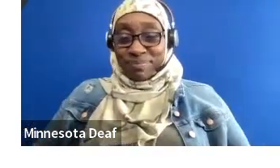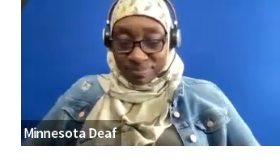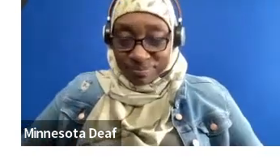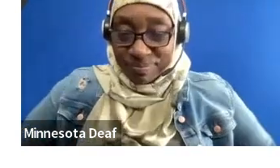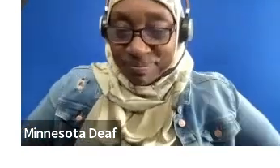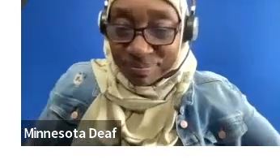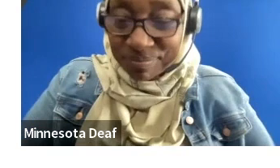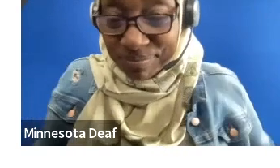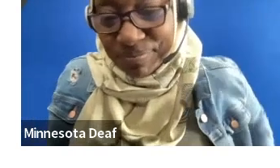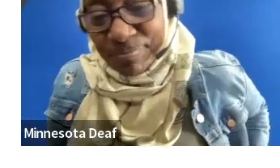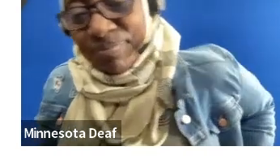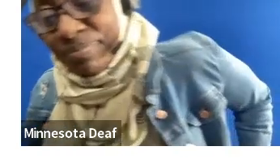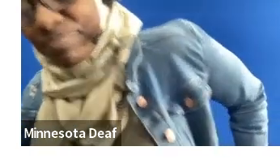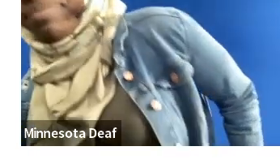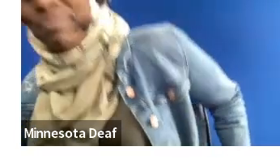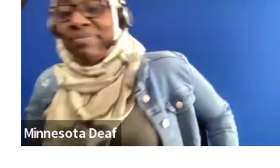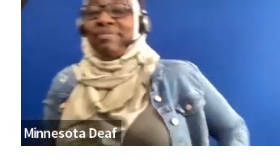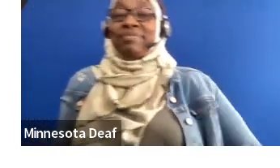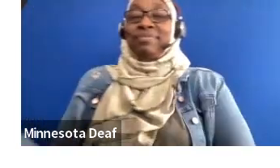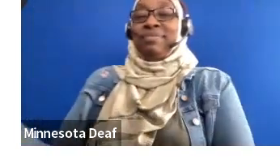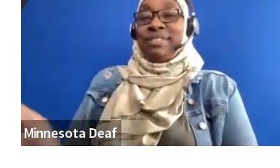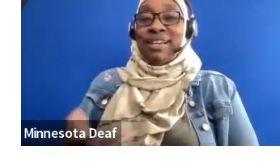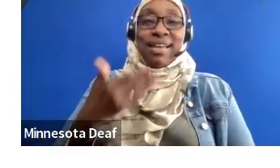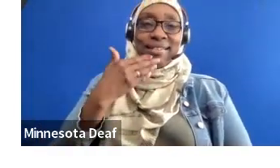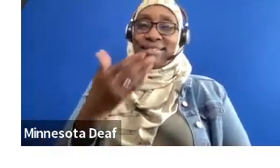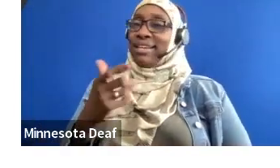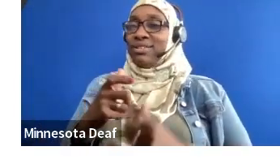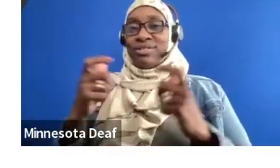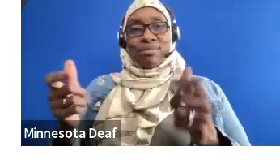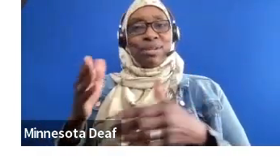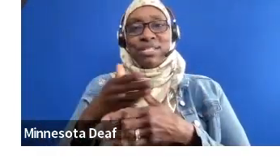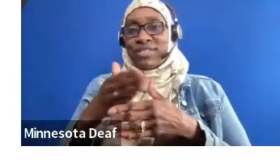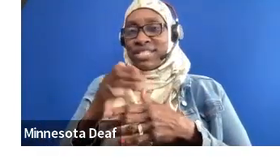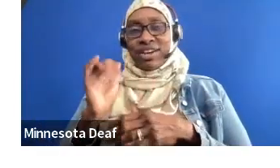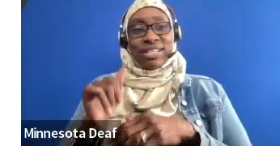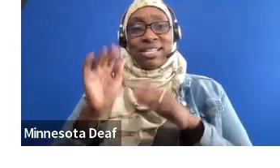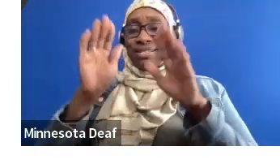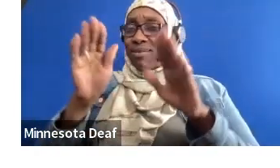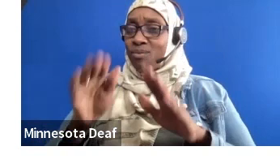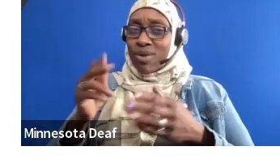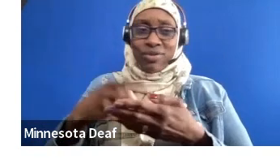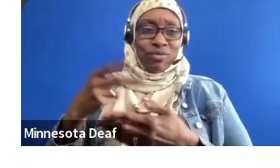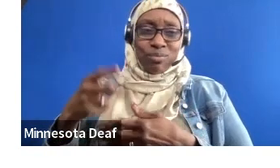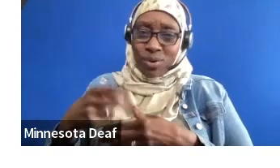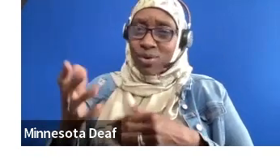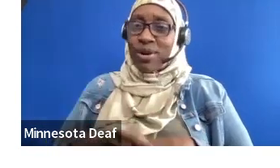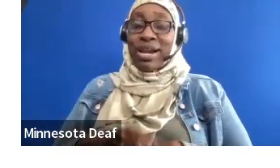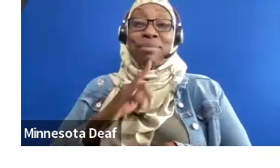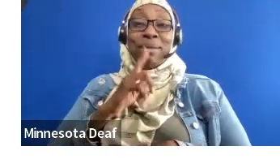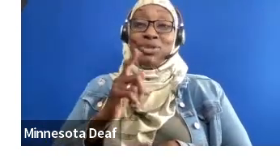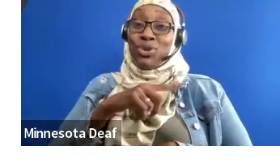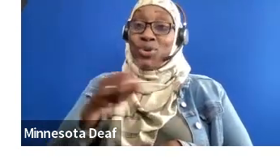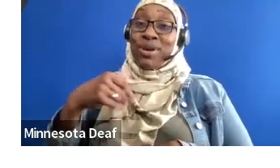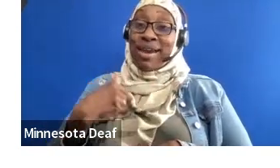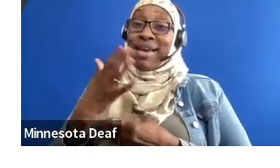No, thank you so much for sharing. We're such a great administrator. I'm sure our professor has a few questions for you. of course.